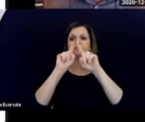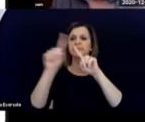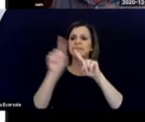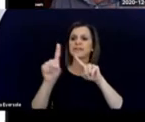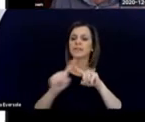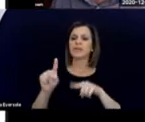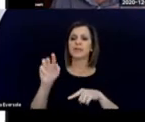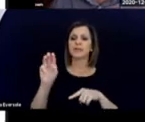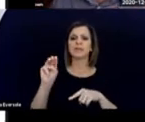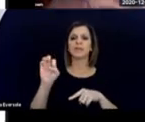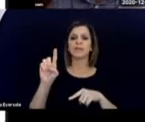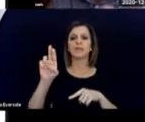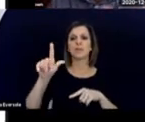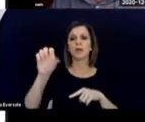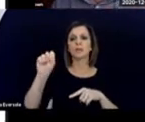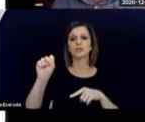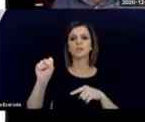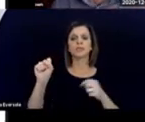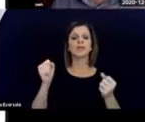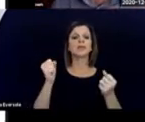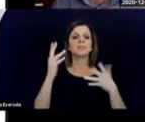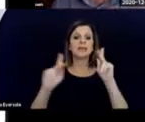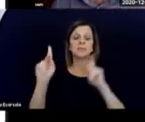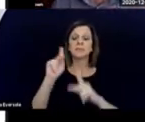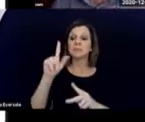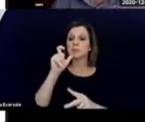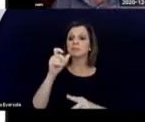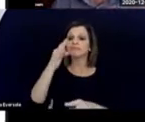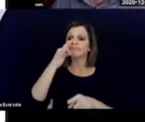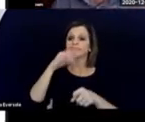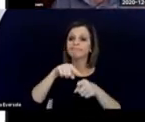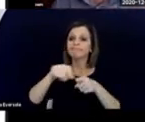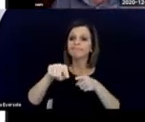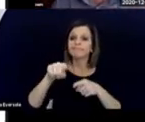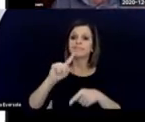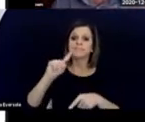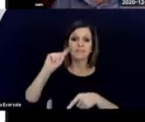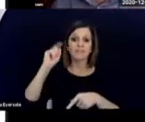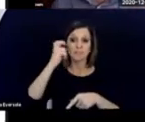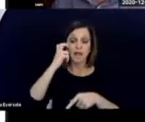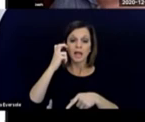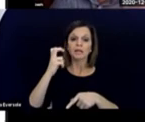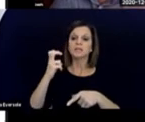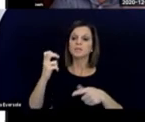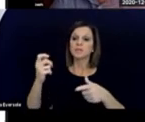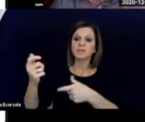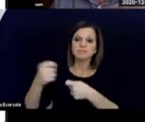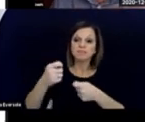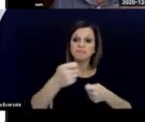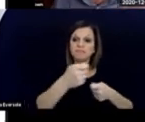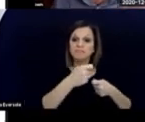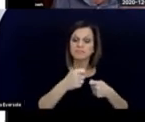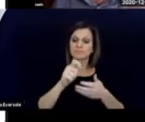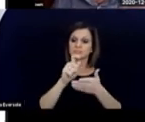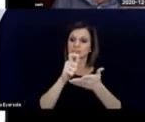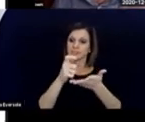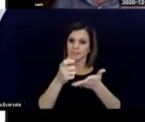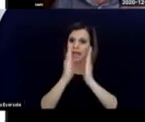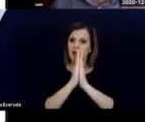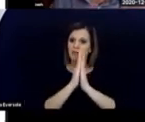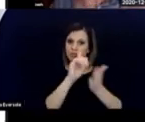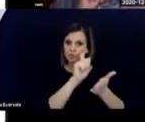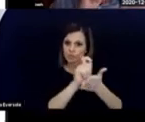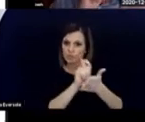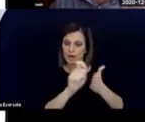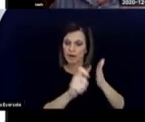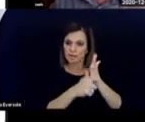-blind field were roped in to work on presenting these. I did mine with Tim Hartzorn and a couple of other people